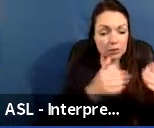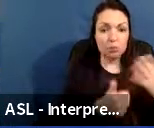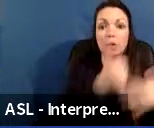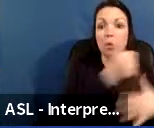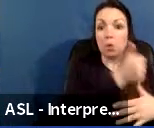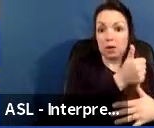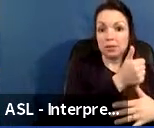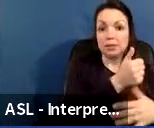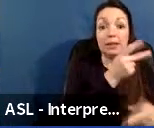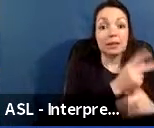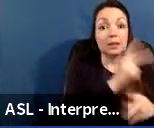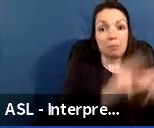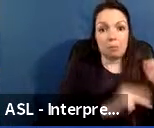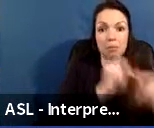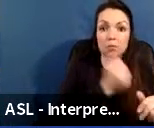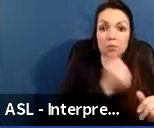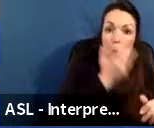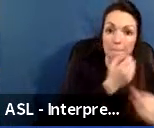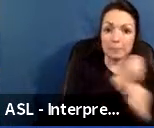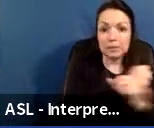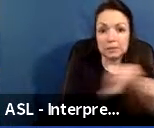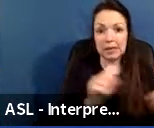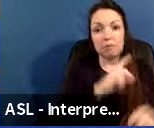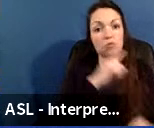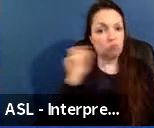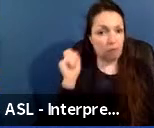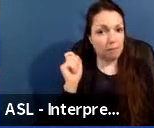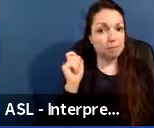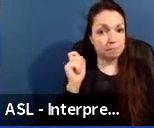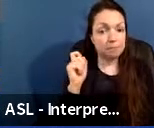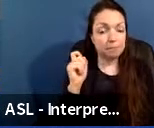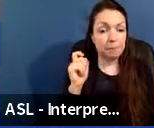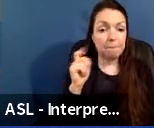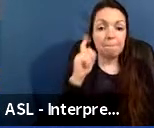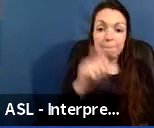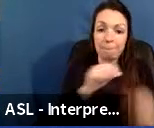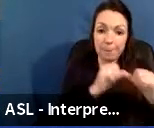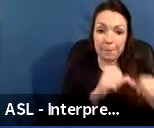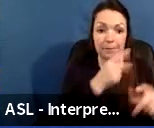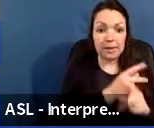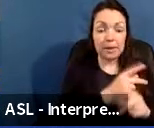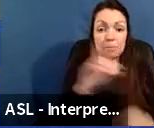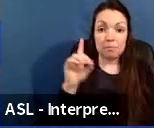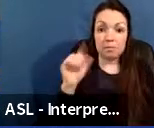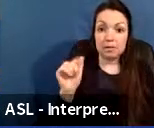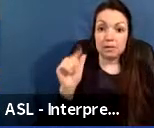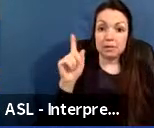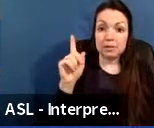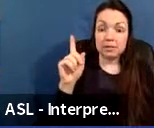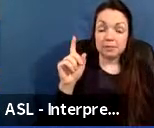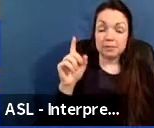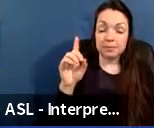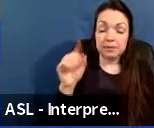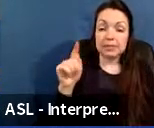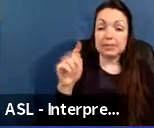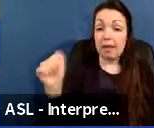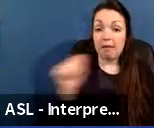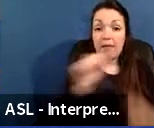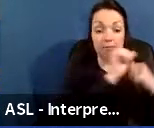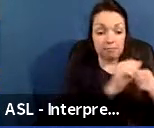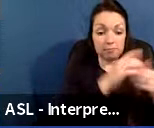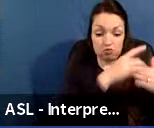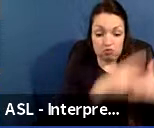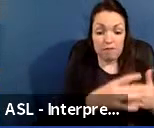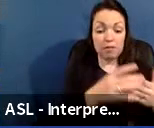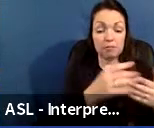buildings warm, safe and dry. We must maintain a data driven approach that allows for an equitable allocation of